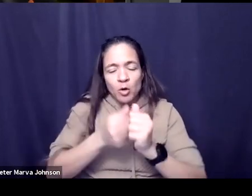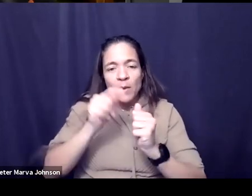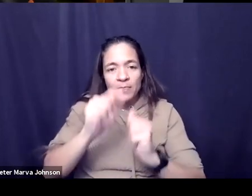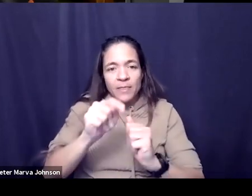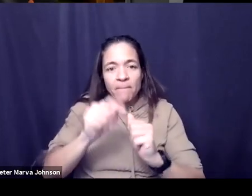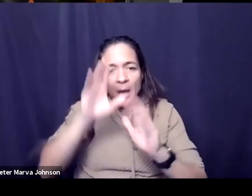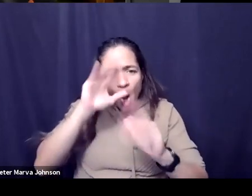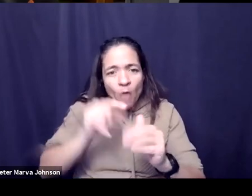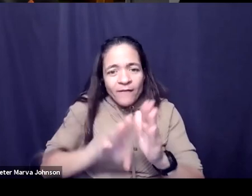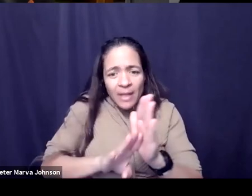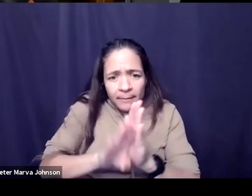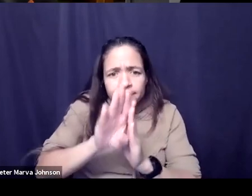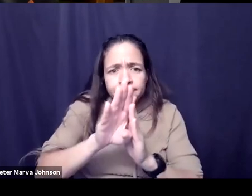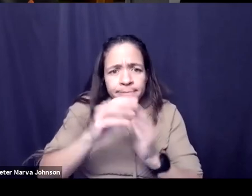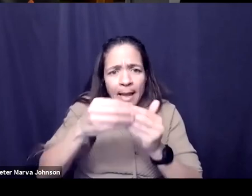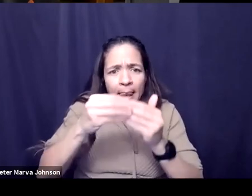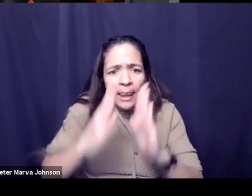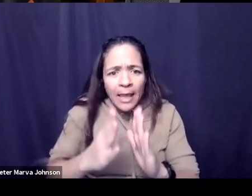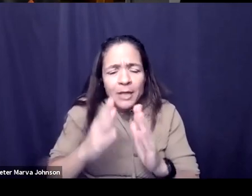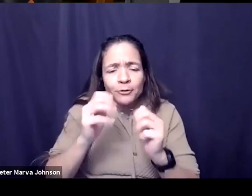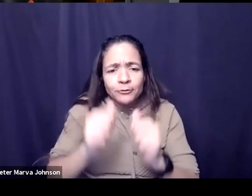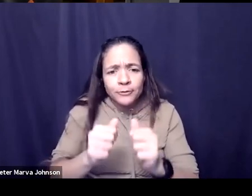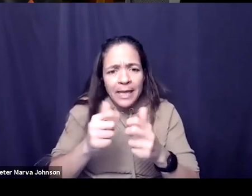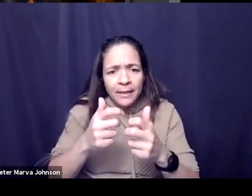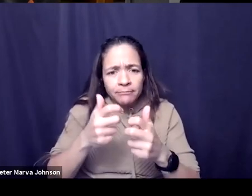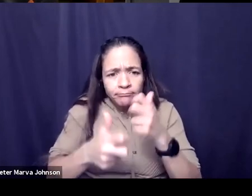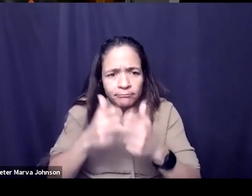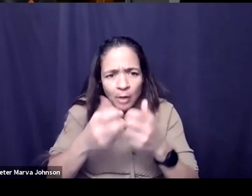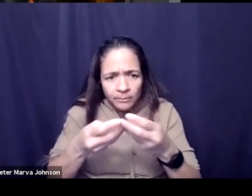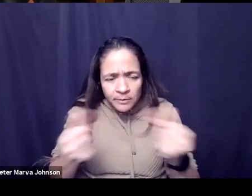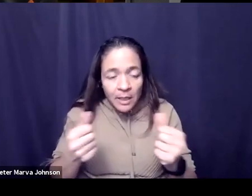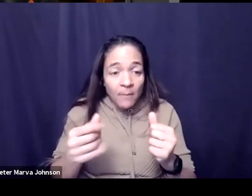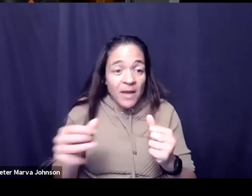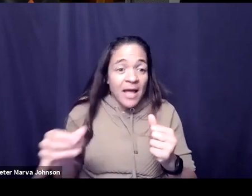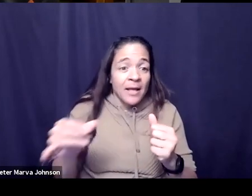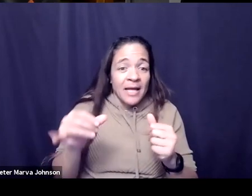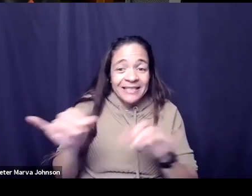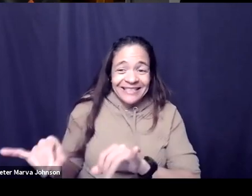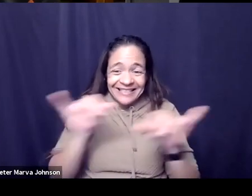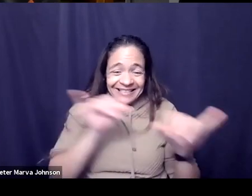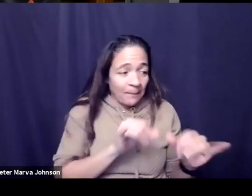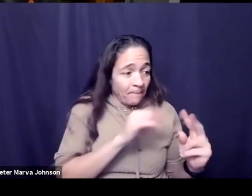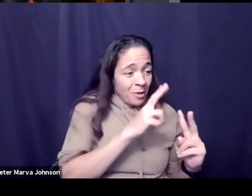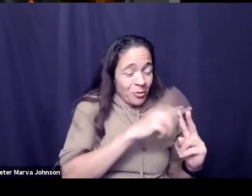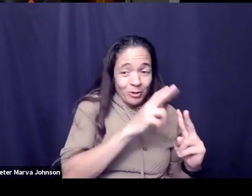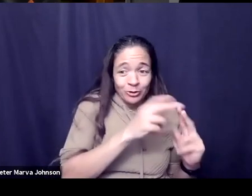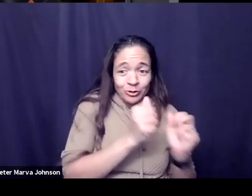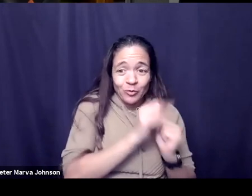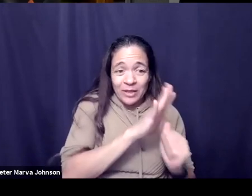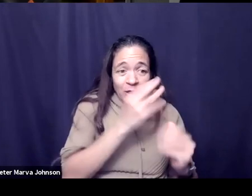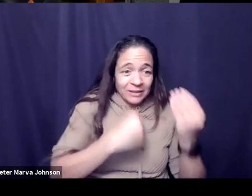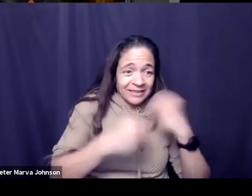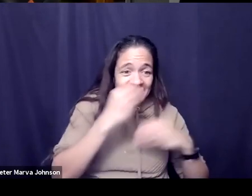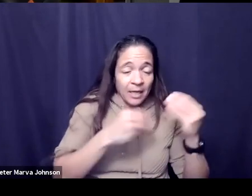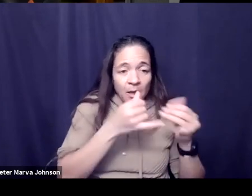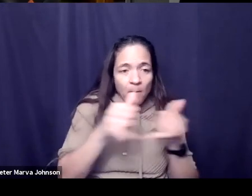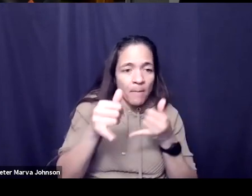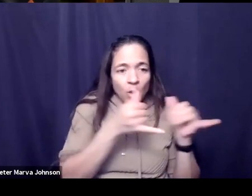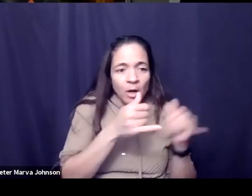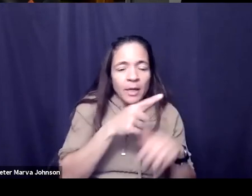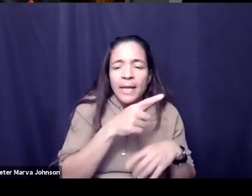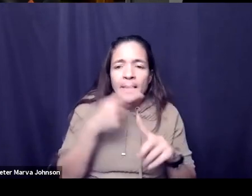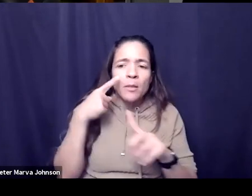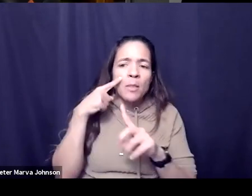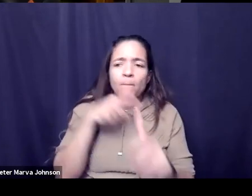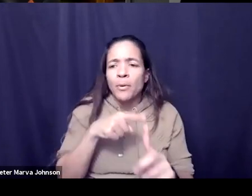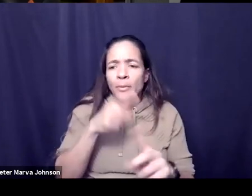and you know figure out like what's going to happen and like carla and lennon did with the dinner party it came back to understanding like all